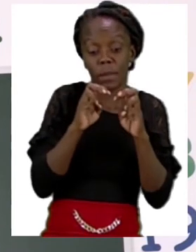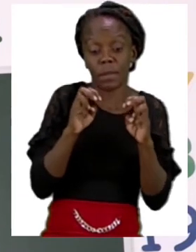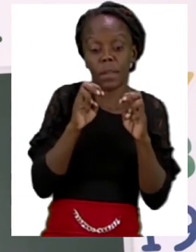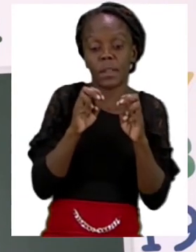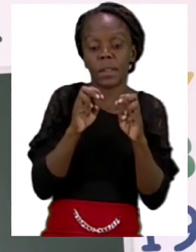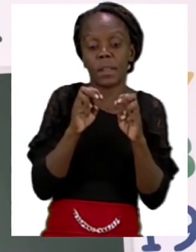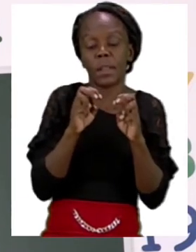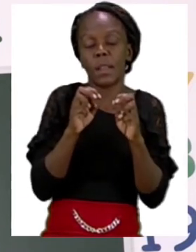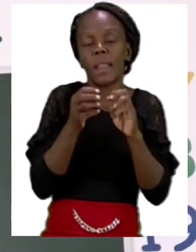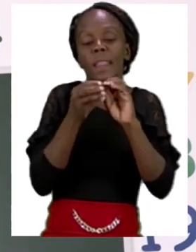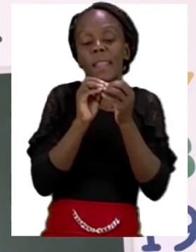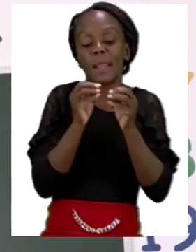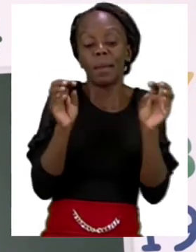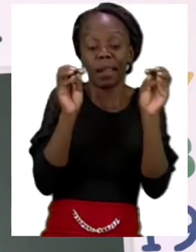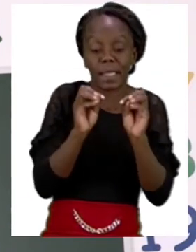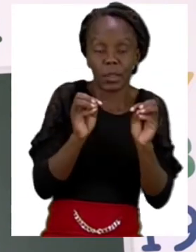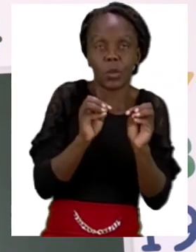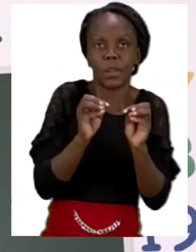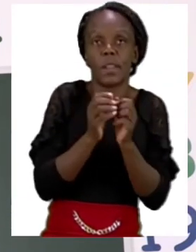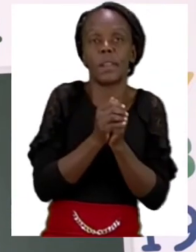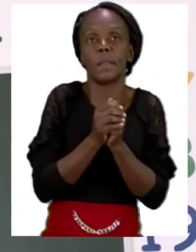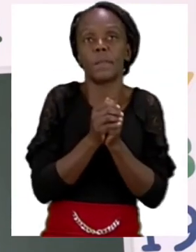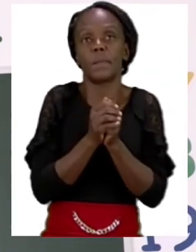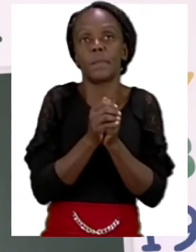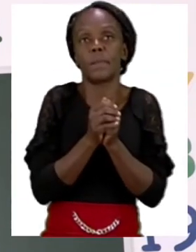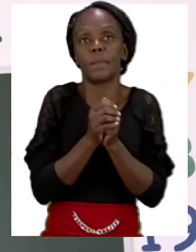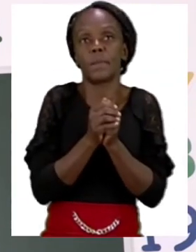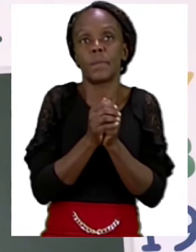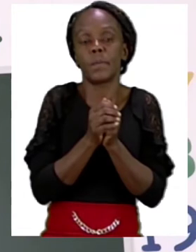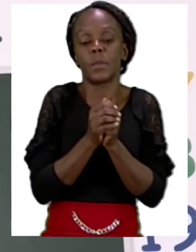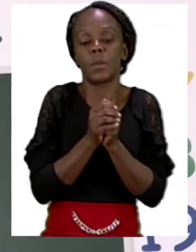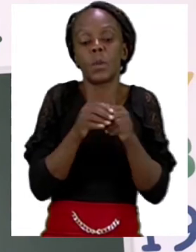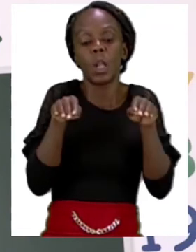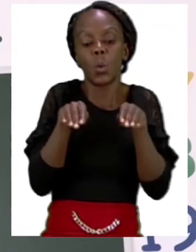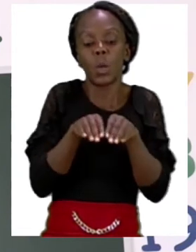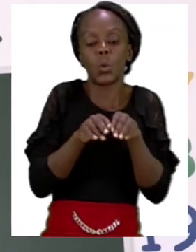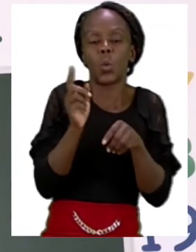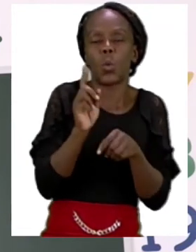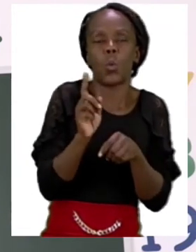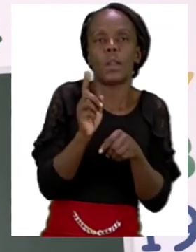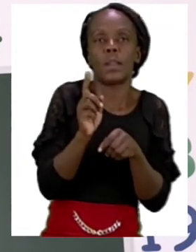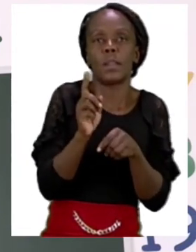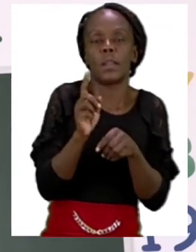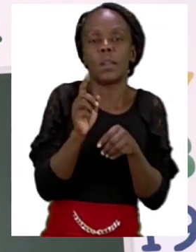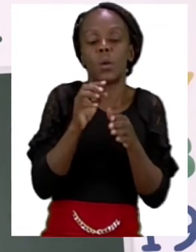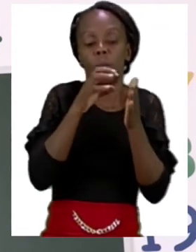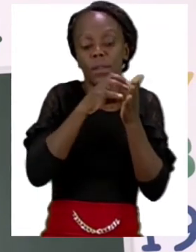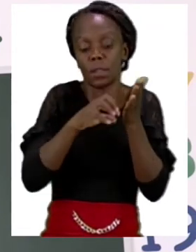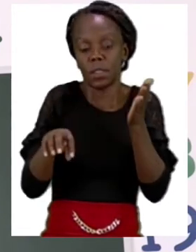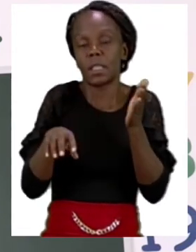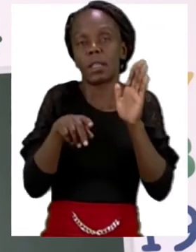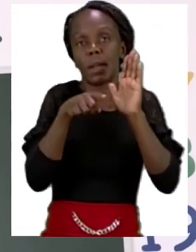for the missing mitten and we are going to subtract or take away. So we say nine